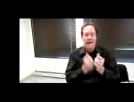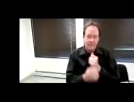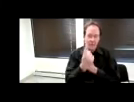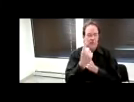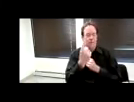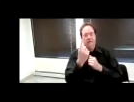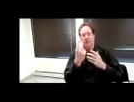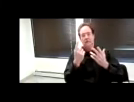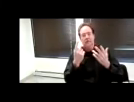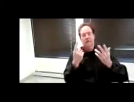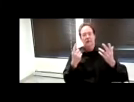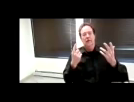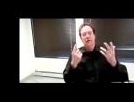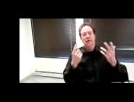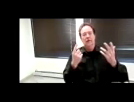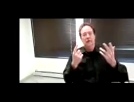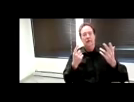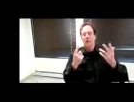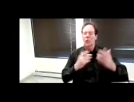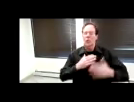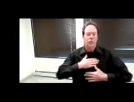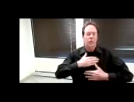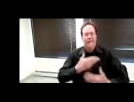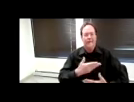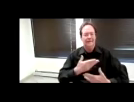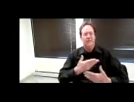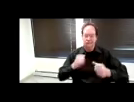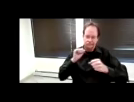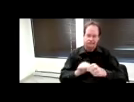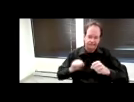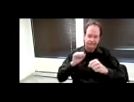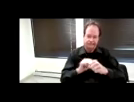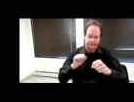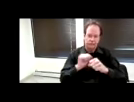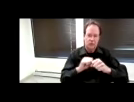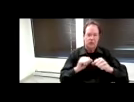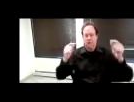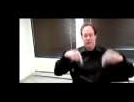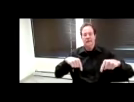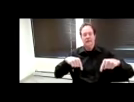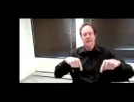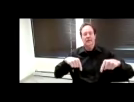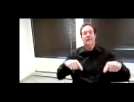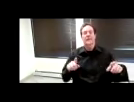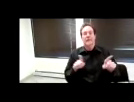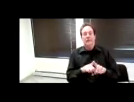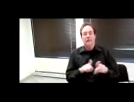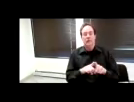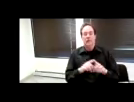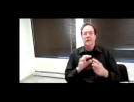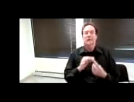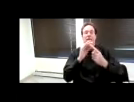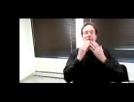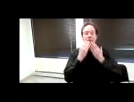were willing to put the work into this. And we also have a special thank you